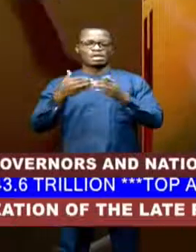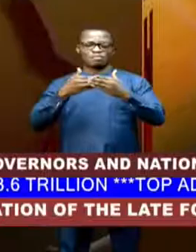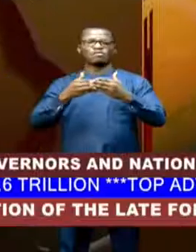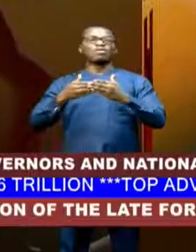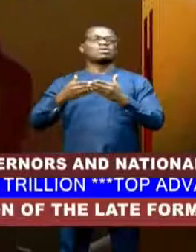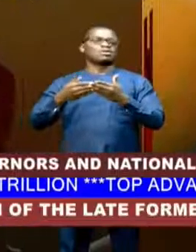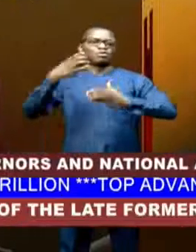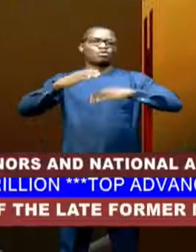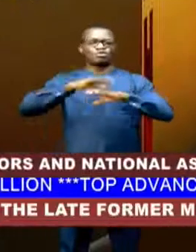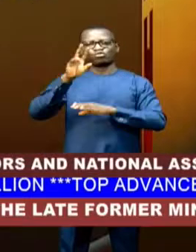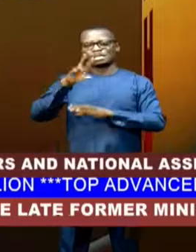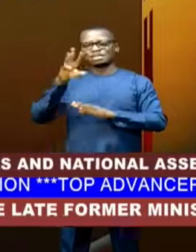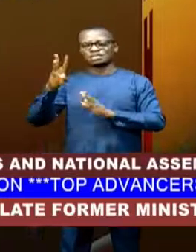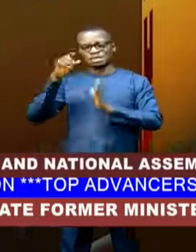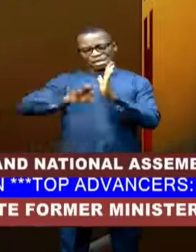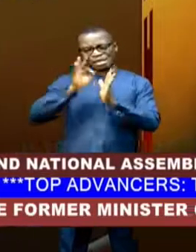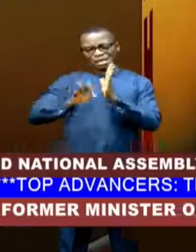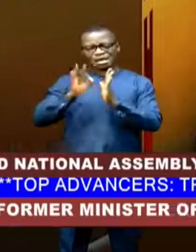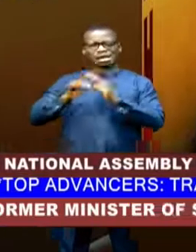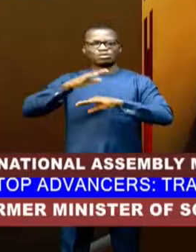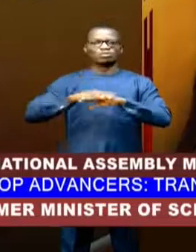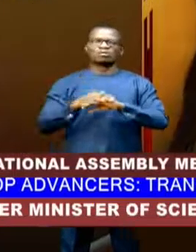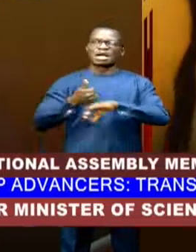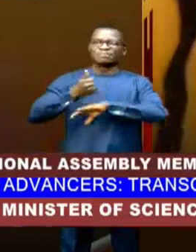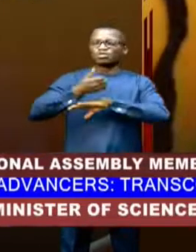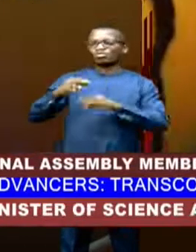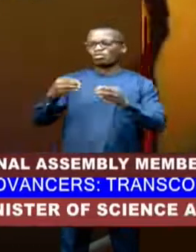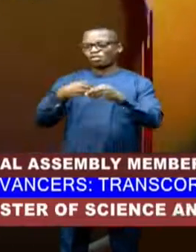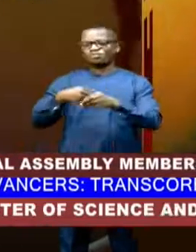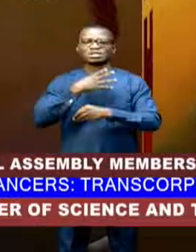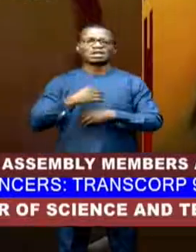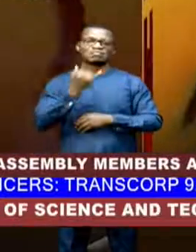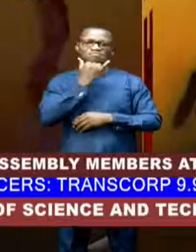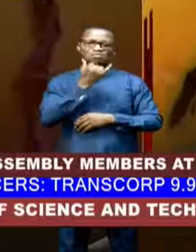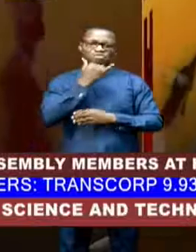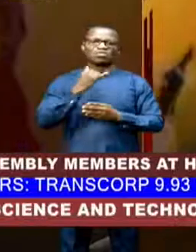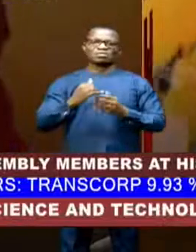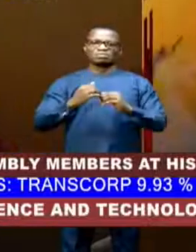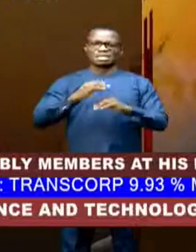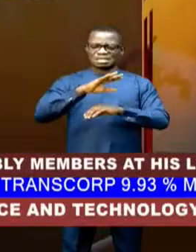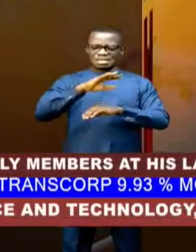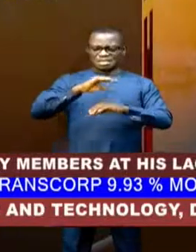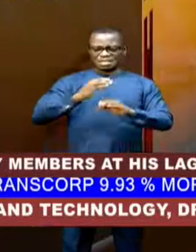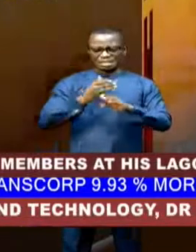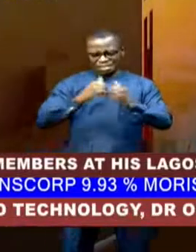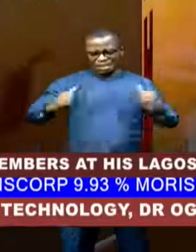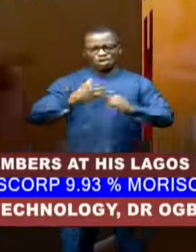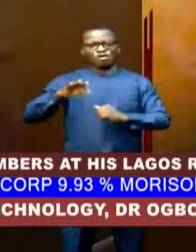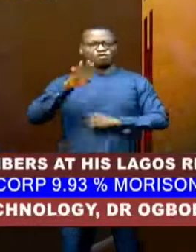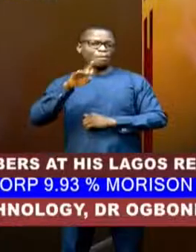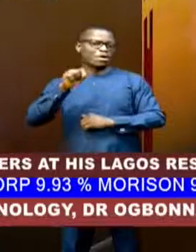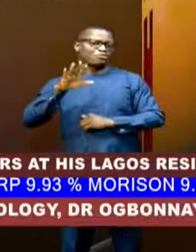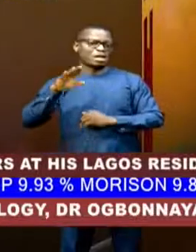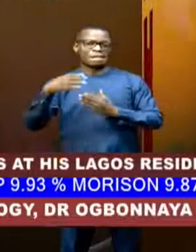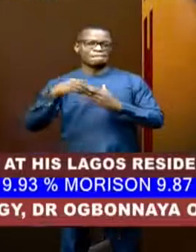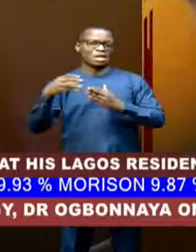-count bordering on alleged abuse of office and irregular allocation of $4.5 billion and